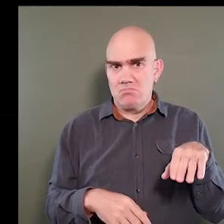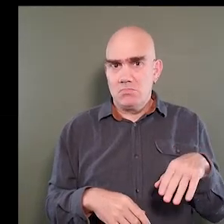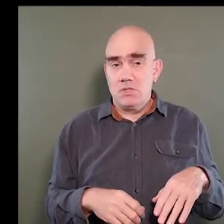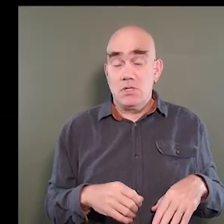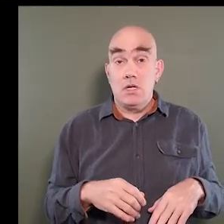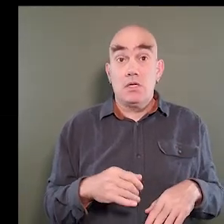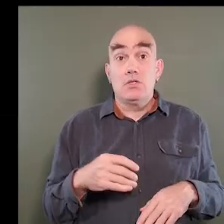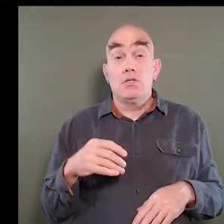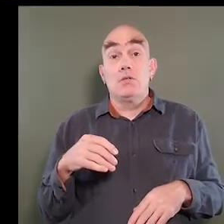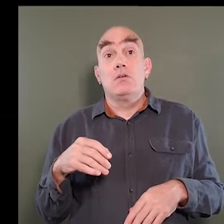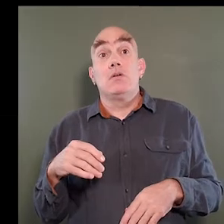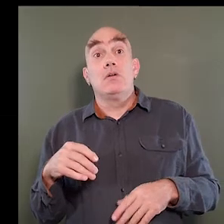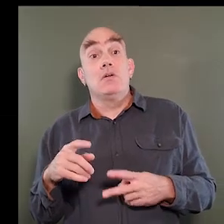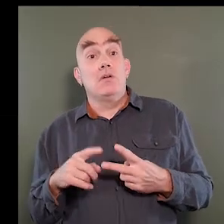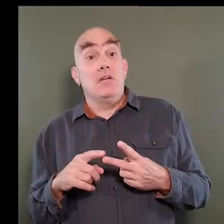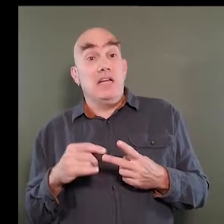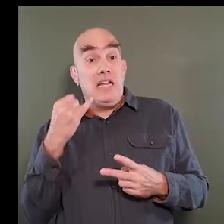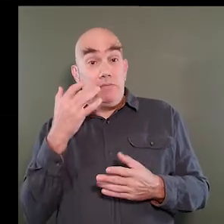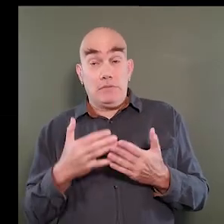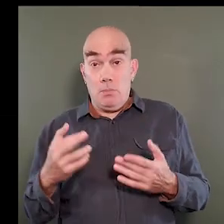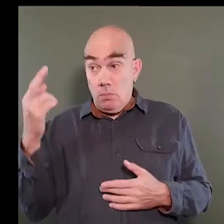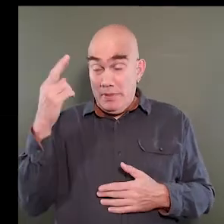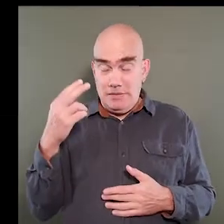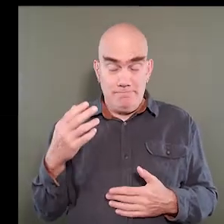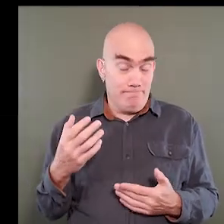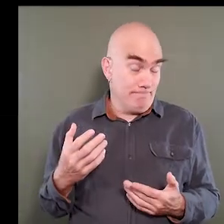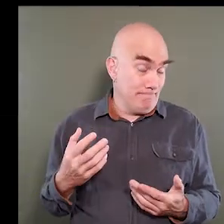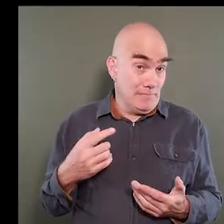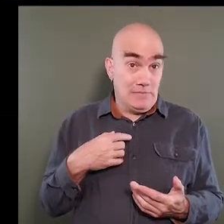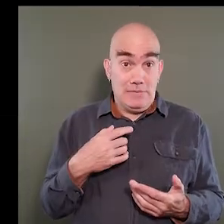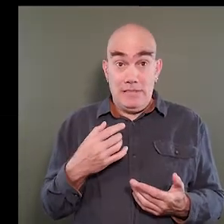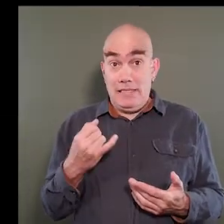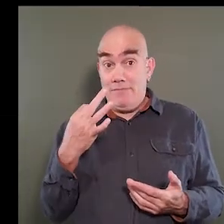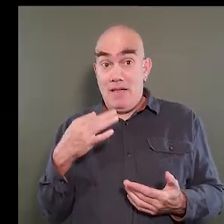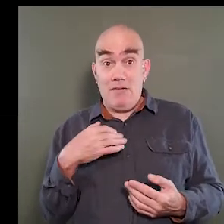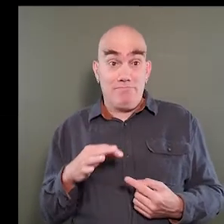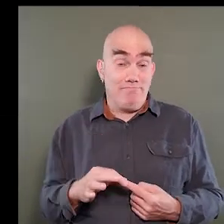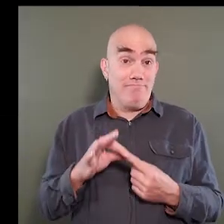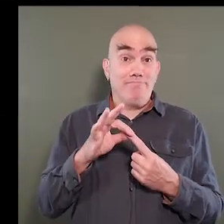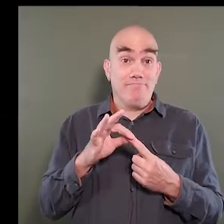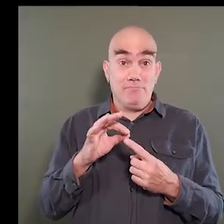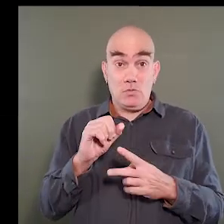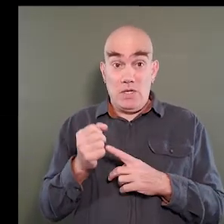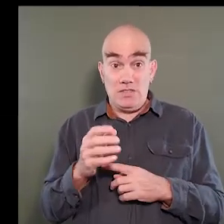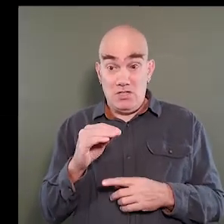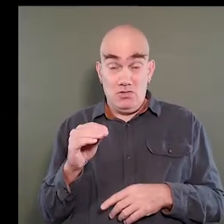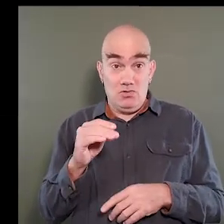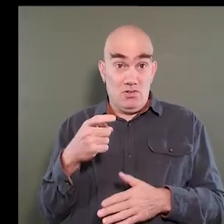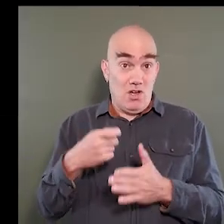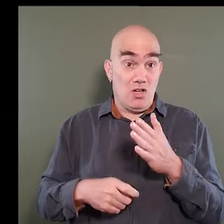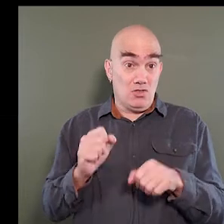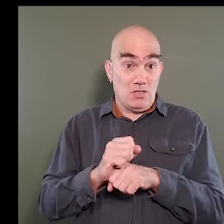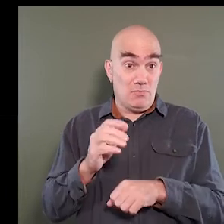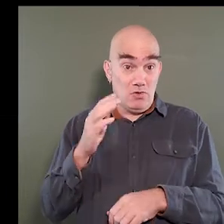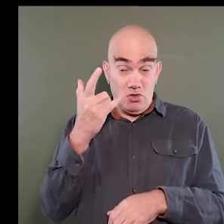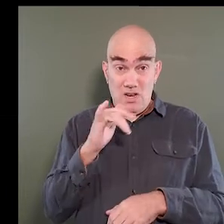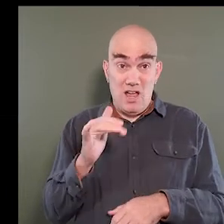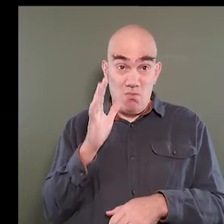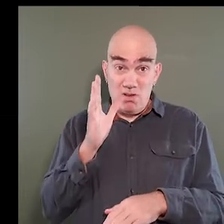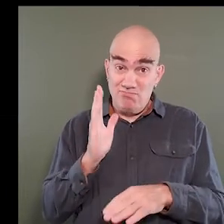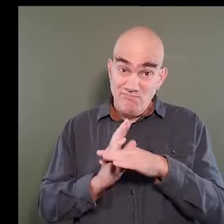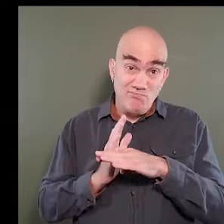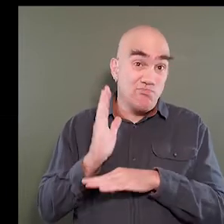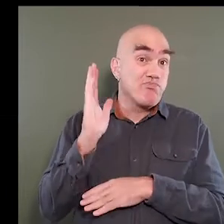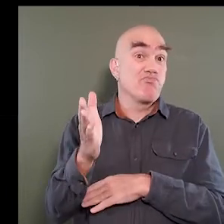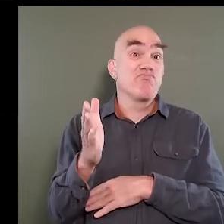Two, if it does for some reason, let's say there's a unique situation and the cost of the job looks like it's going to go over,